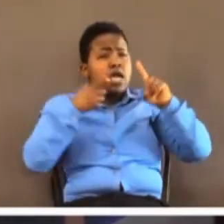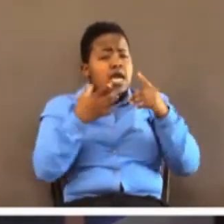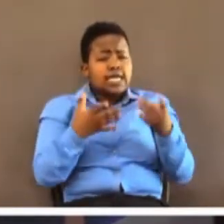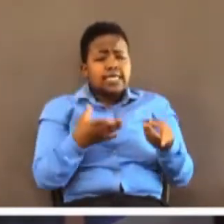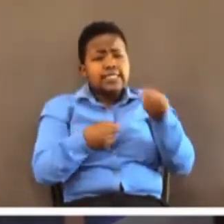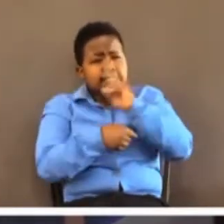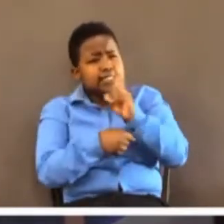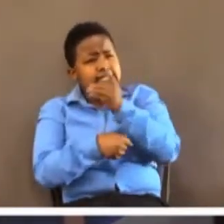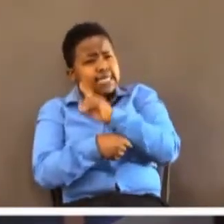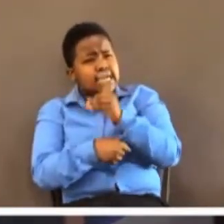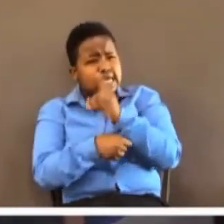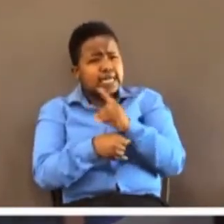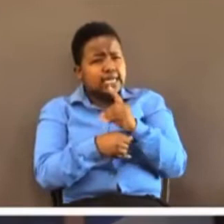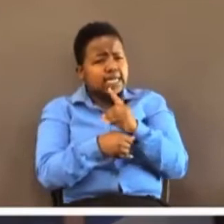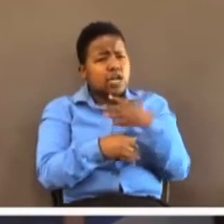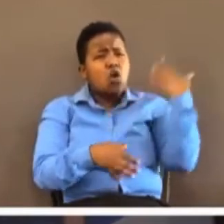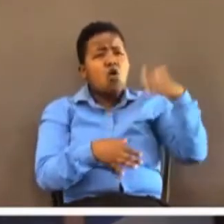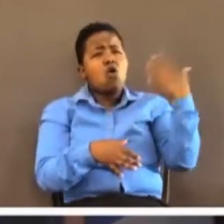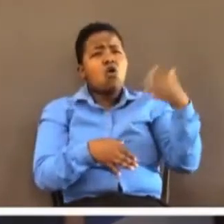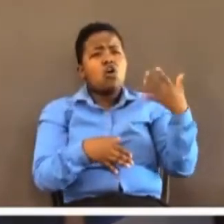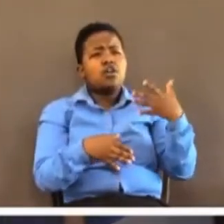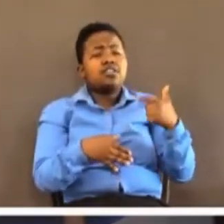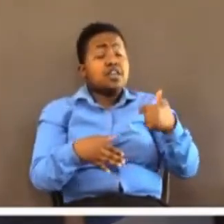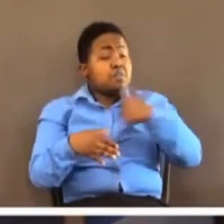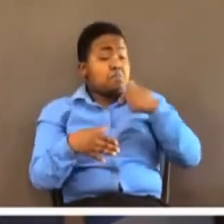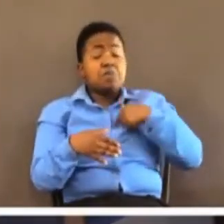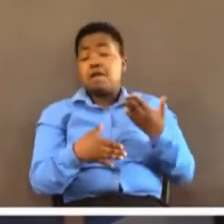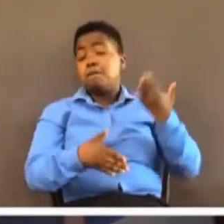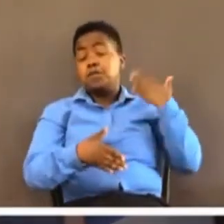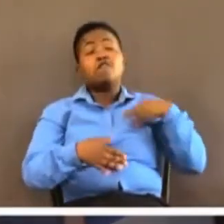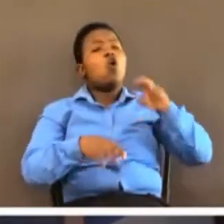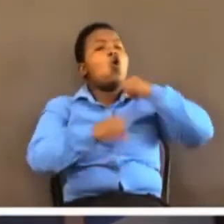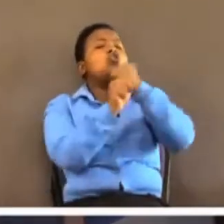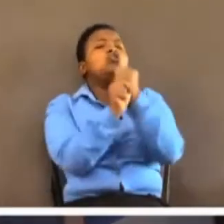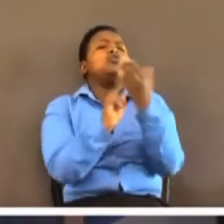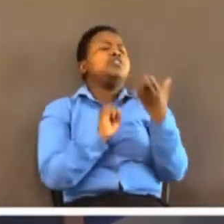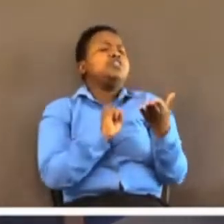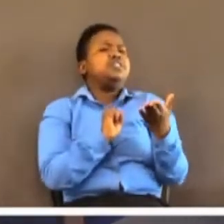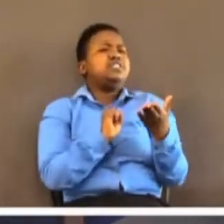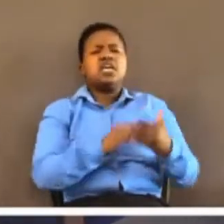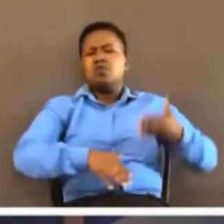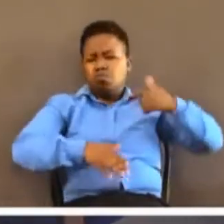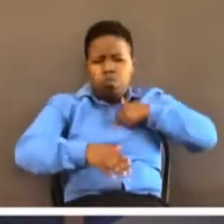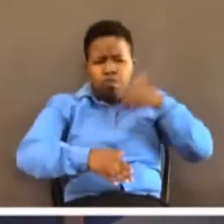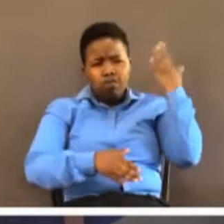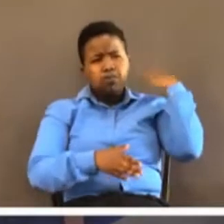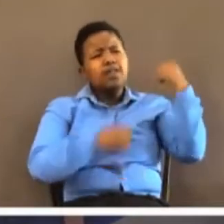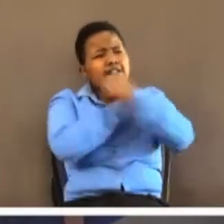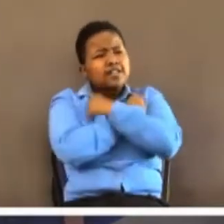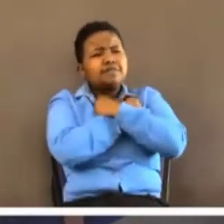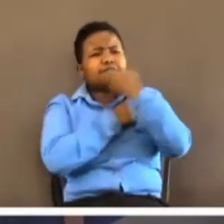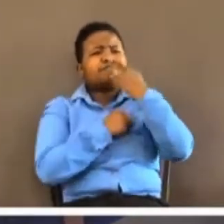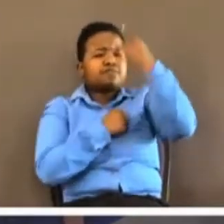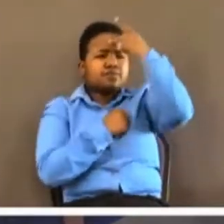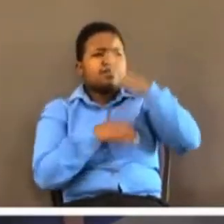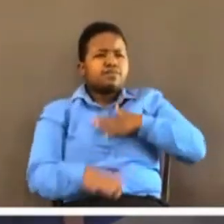are punctuated with the phrase, I used to do this. I used to love my parents. I used to do